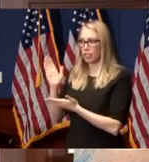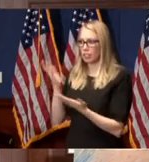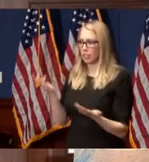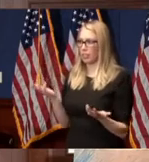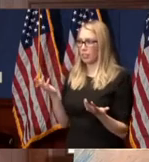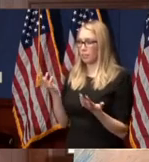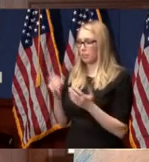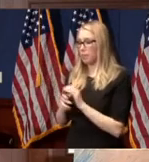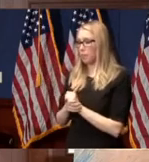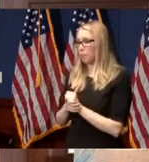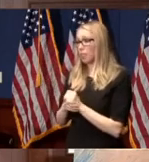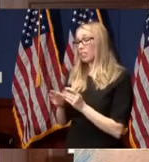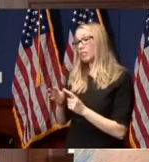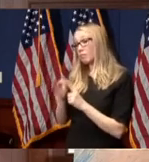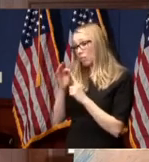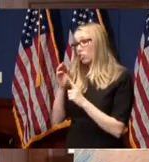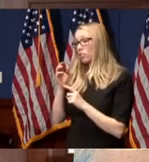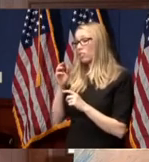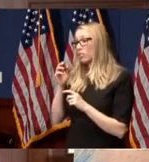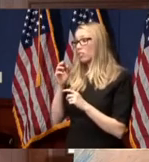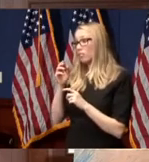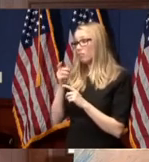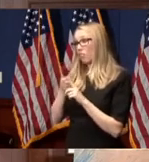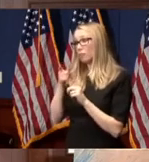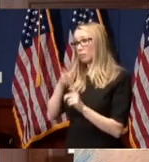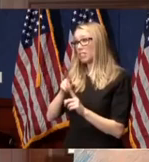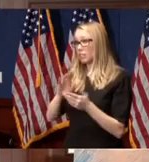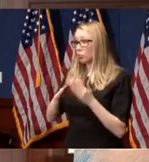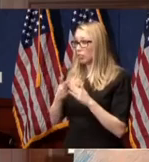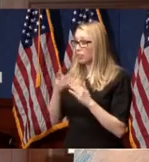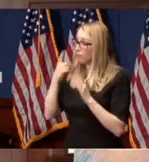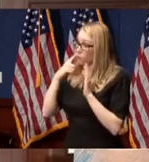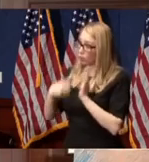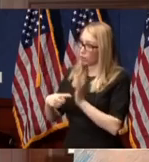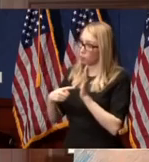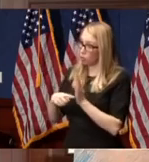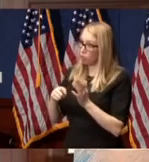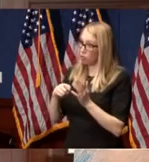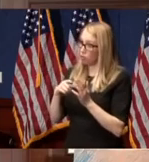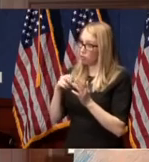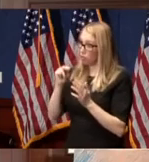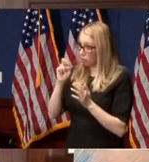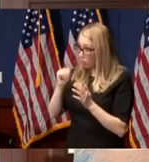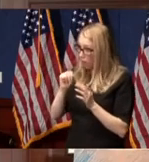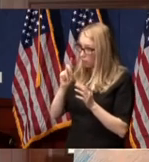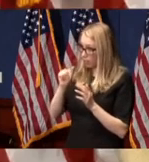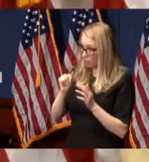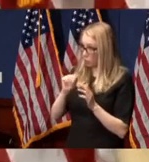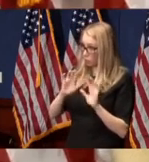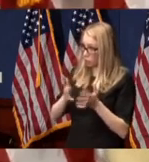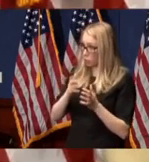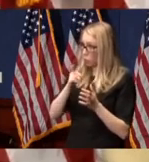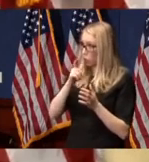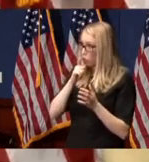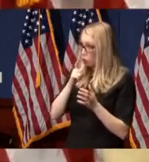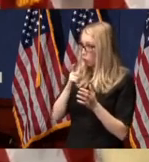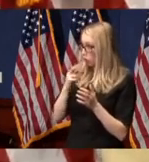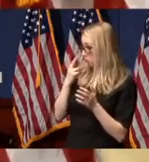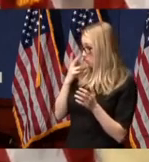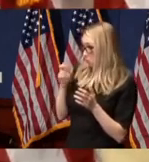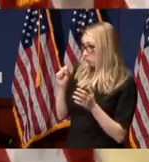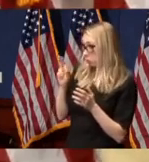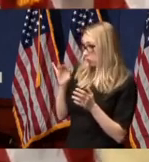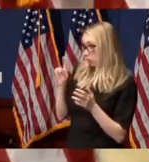particularly those from certain communities. For example, non-disabled who express suicide